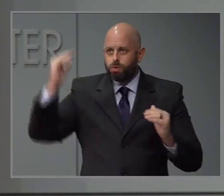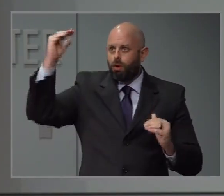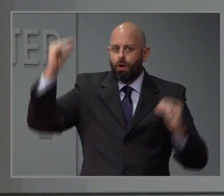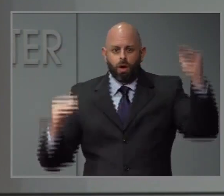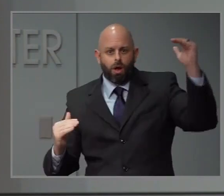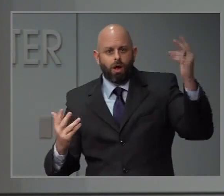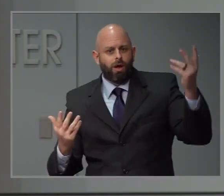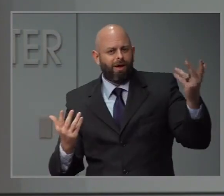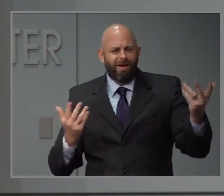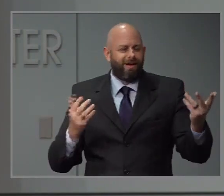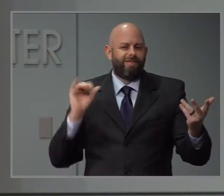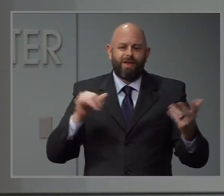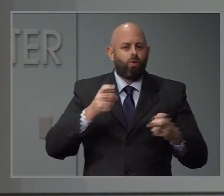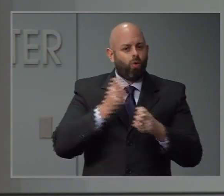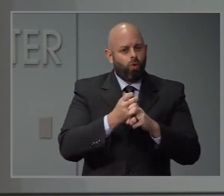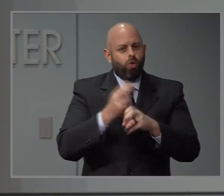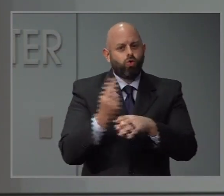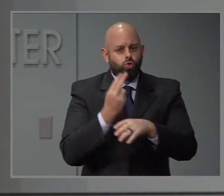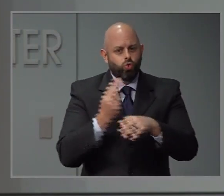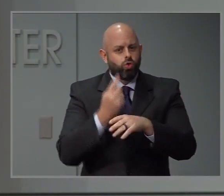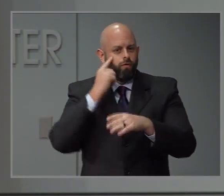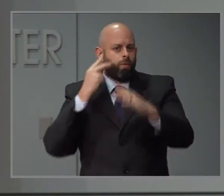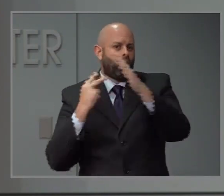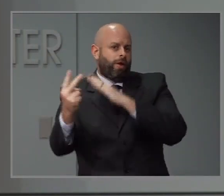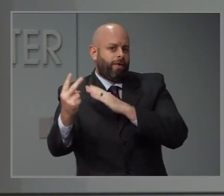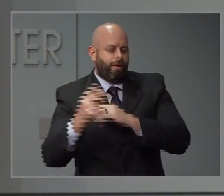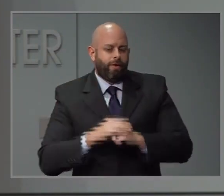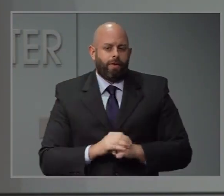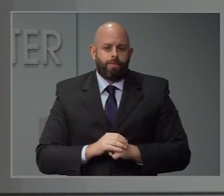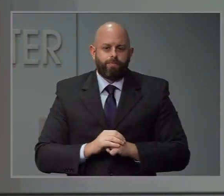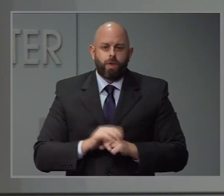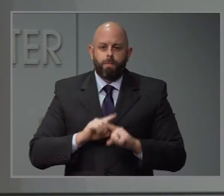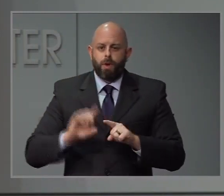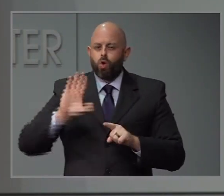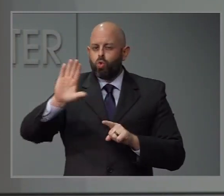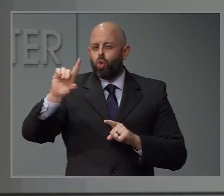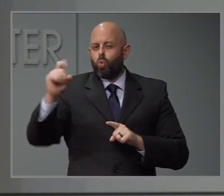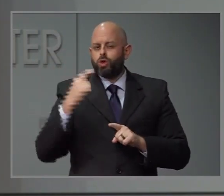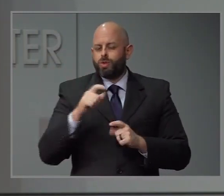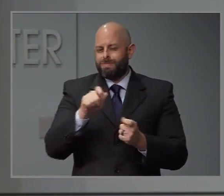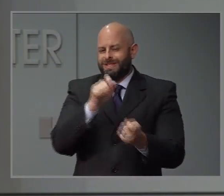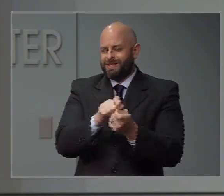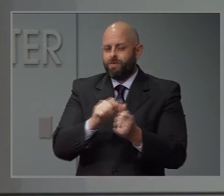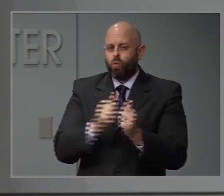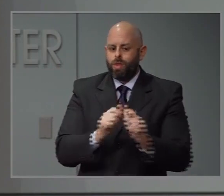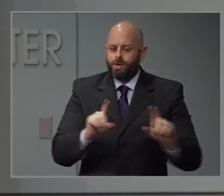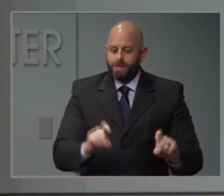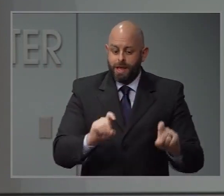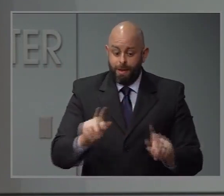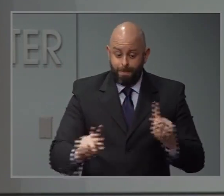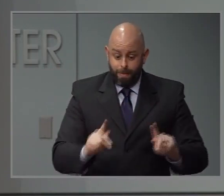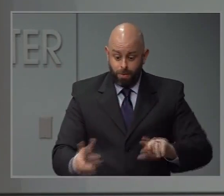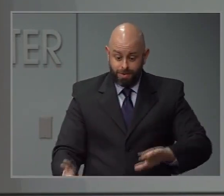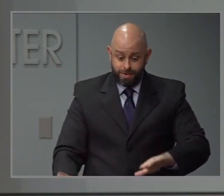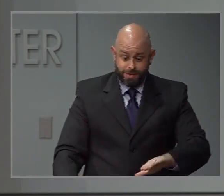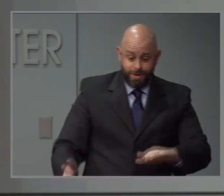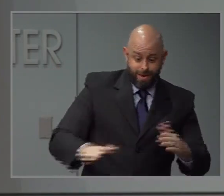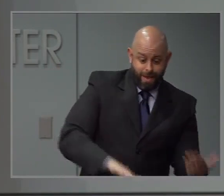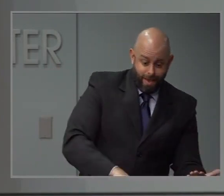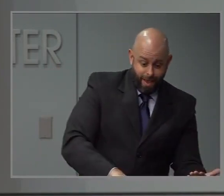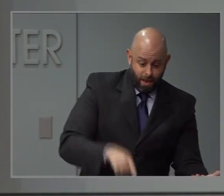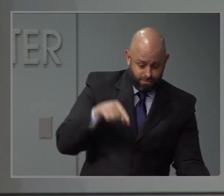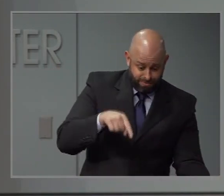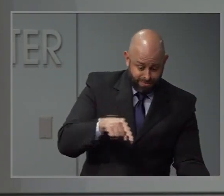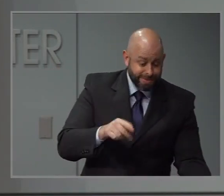what's going forward. For your question about posthumous testing and how that's going forward, know,